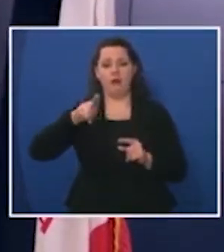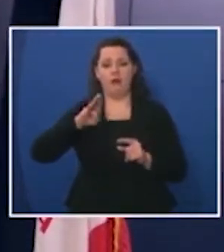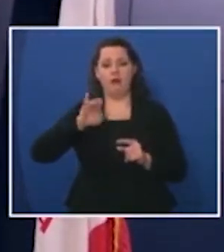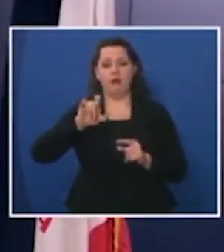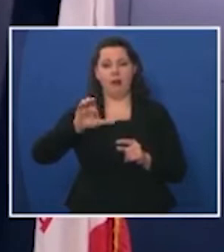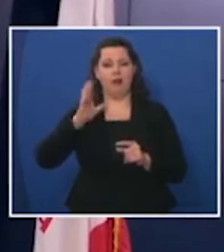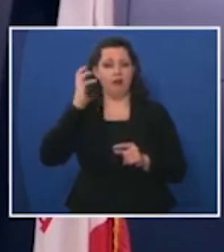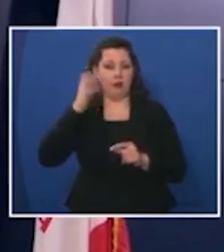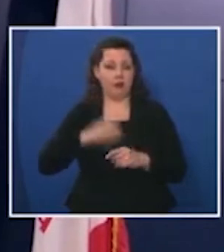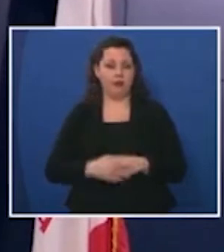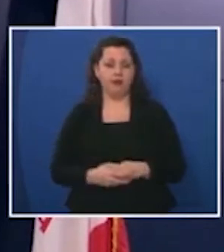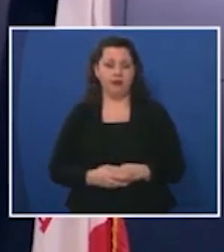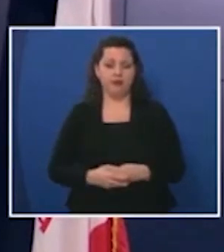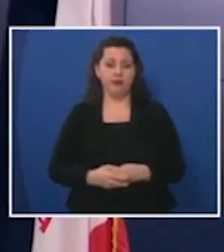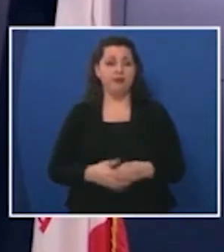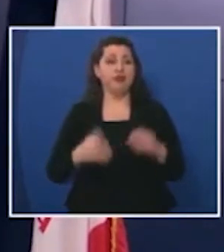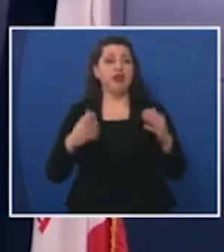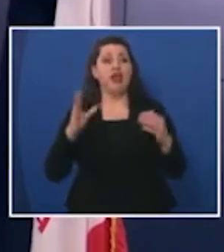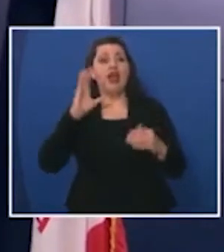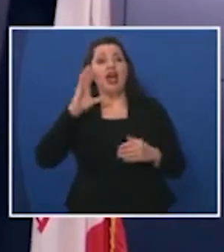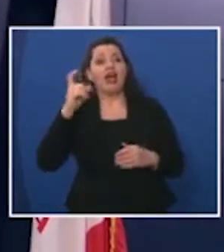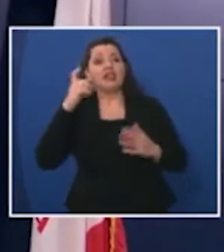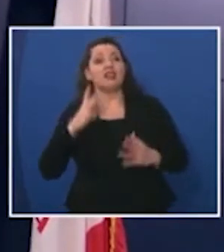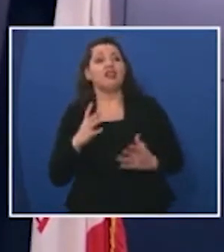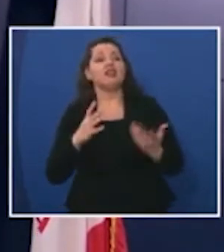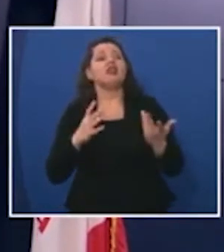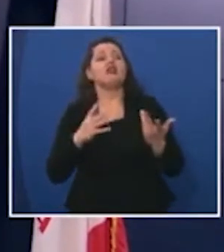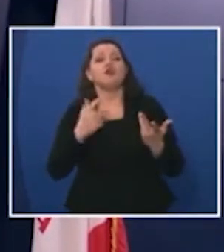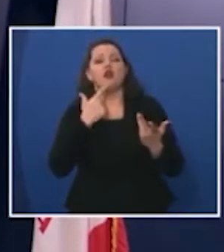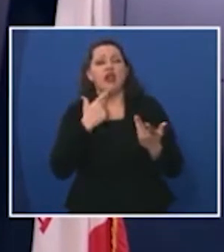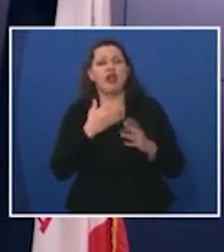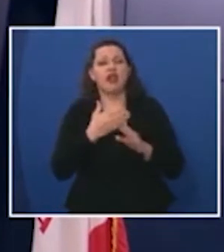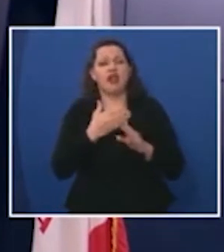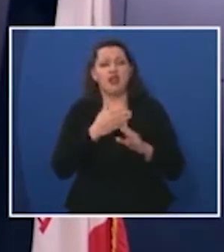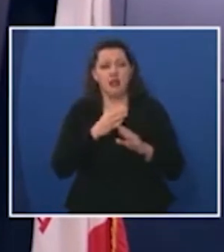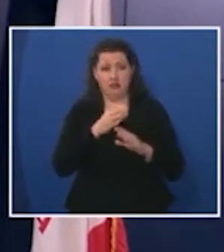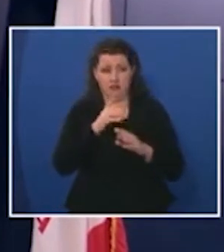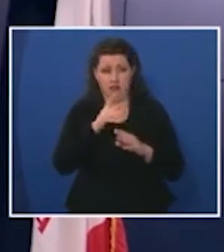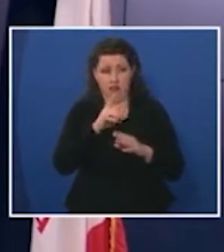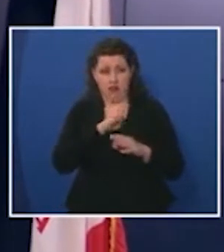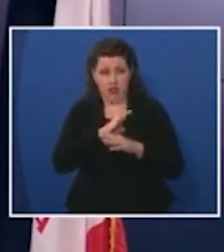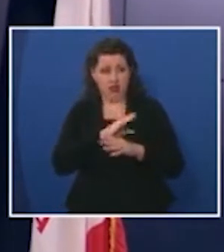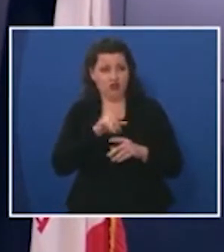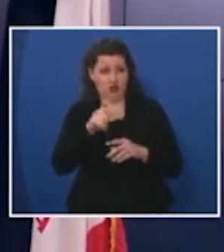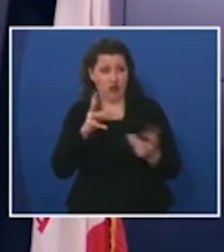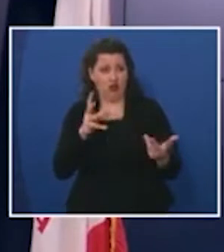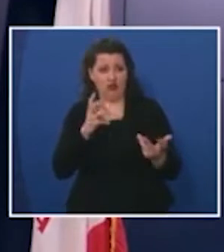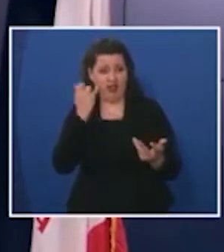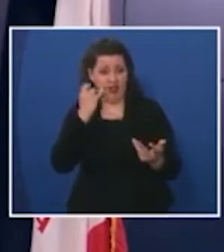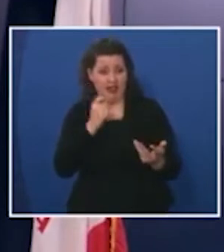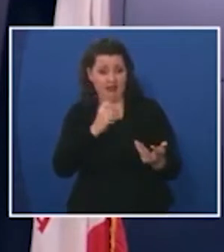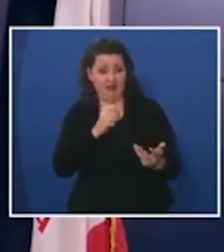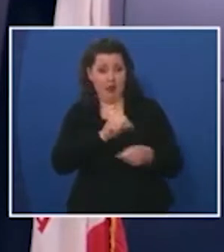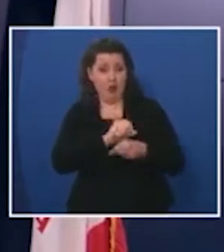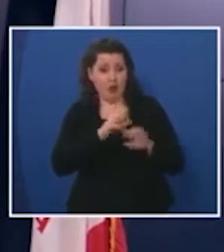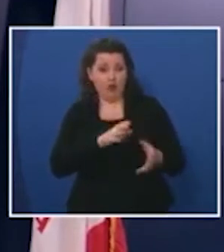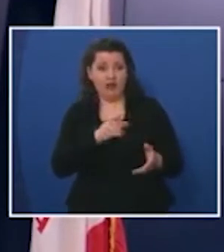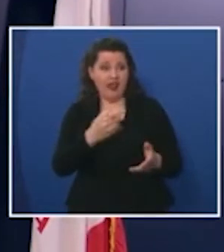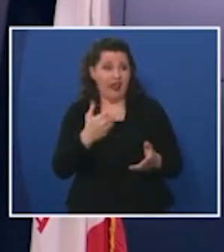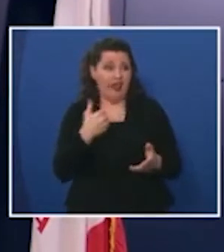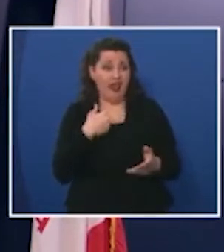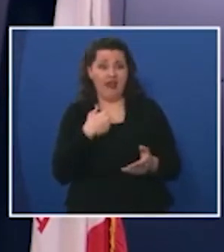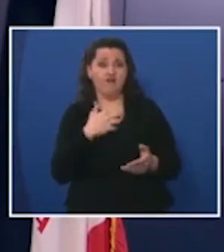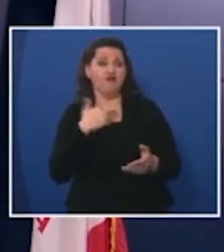hi there um you've said before that businesses should accommodate workers if they have a risk factor themselves